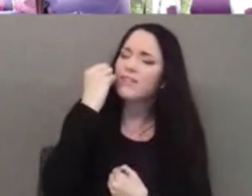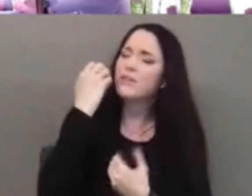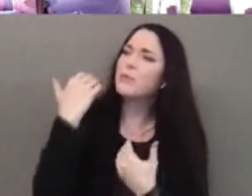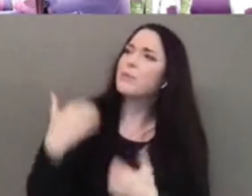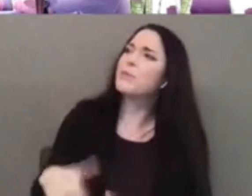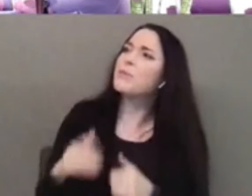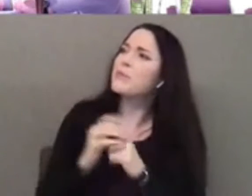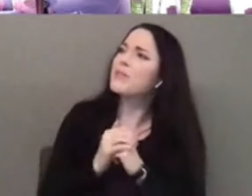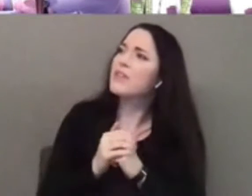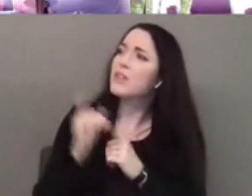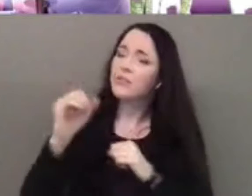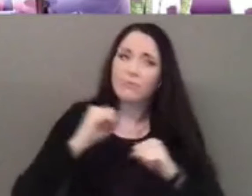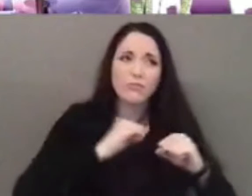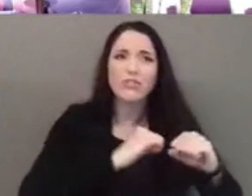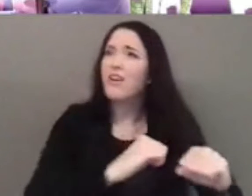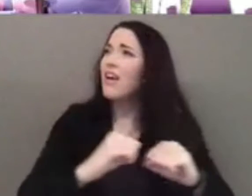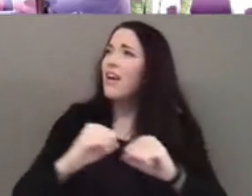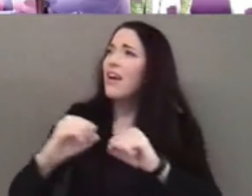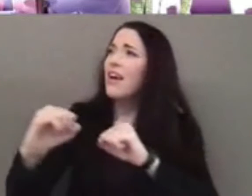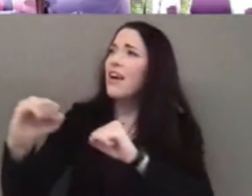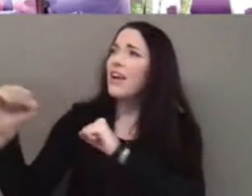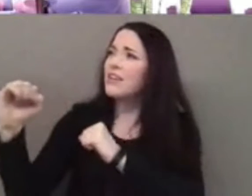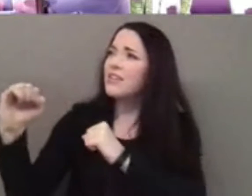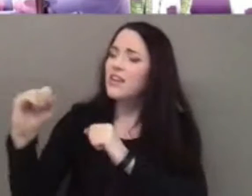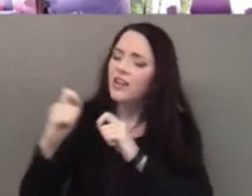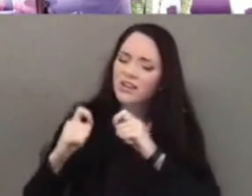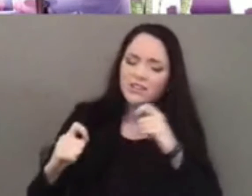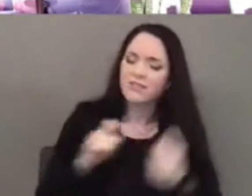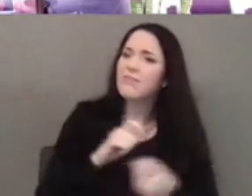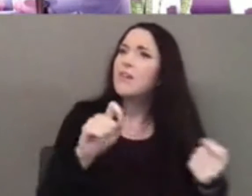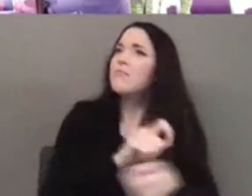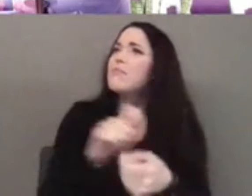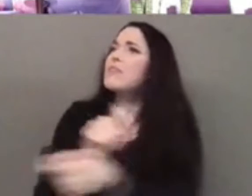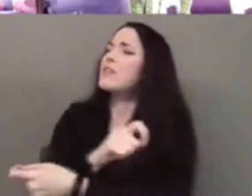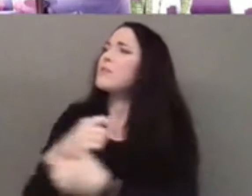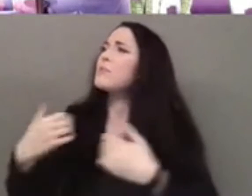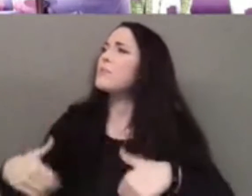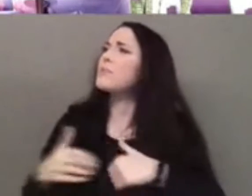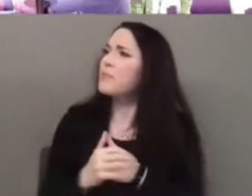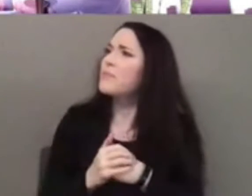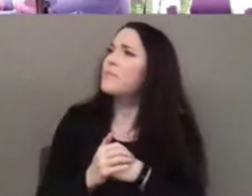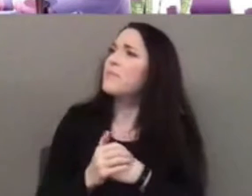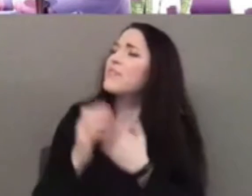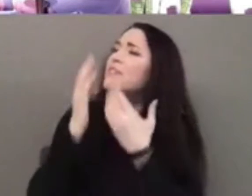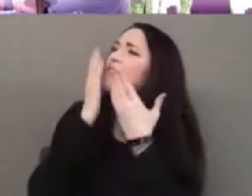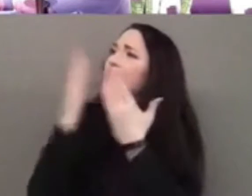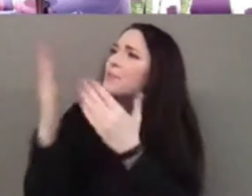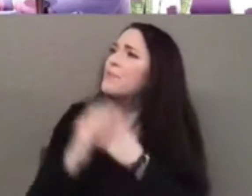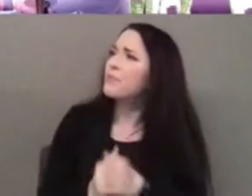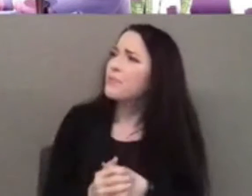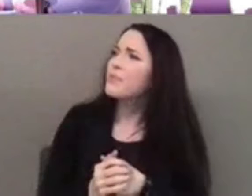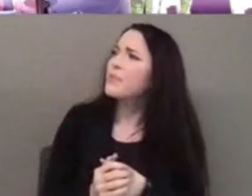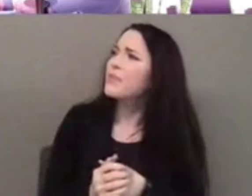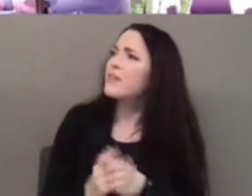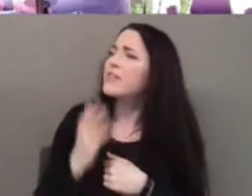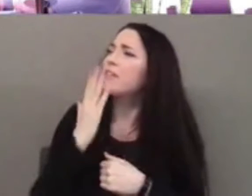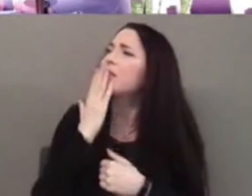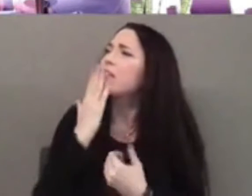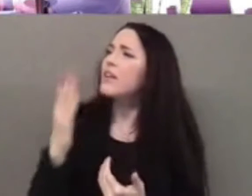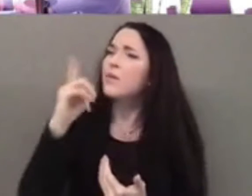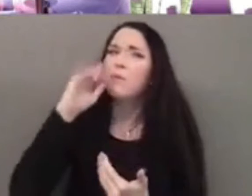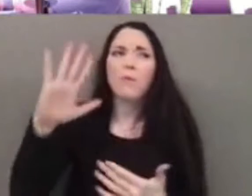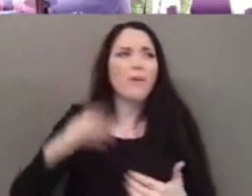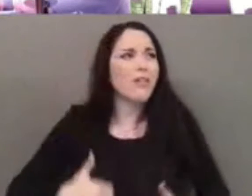Protecting and enveloping God. God, thank you. Thank you for life and thank you for